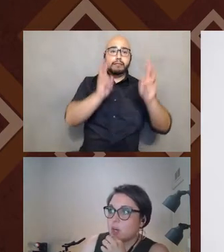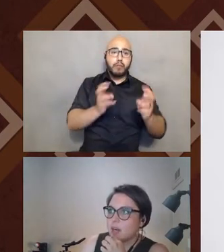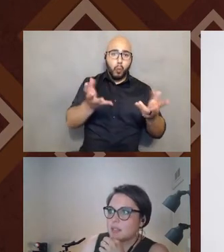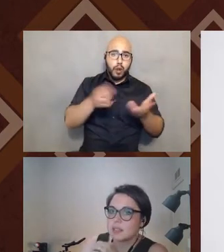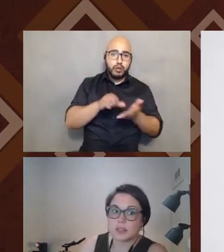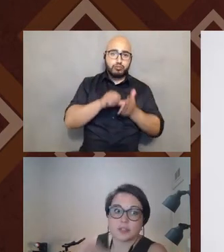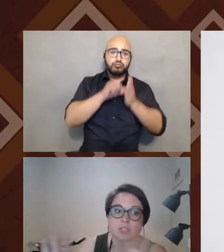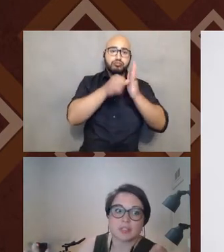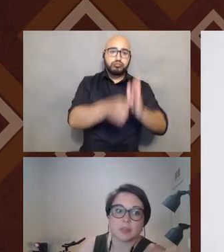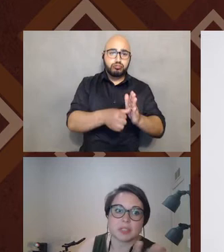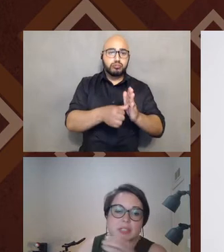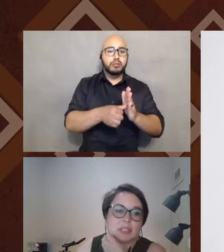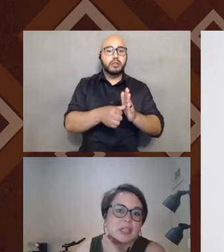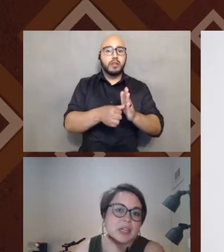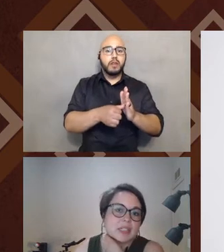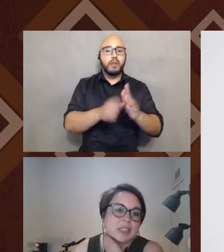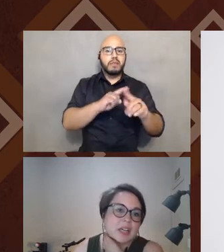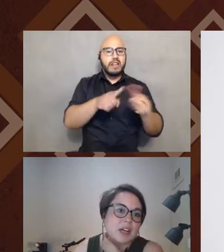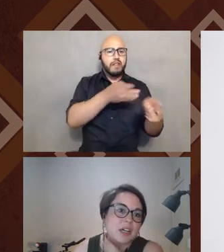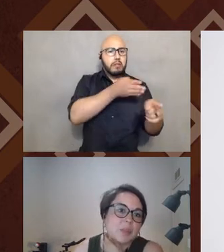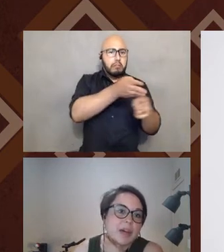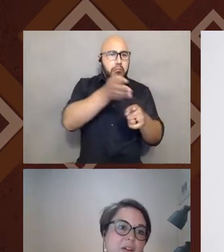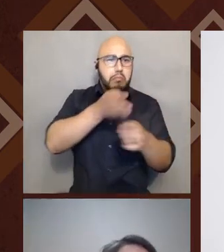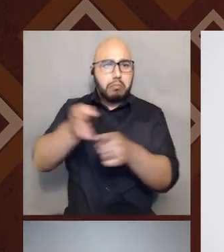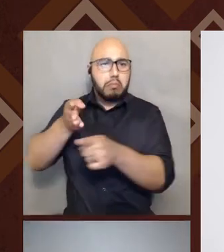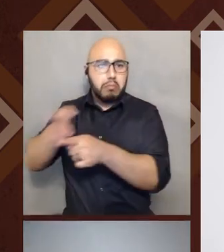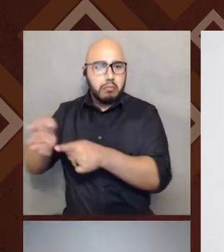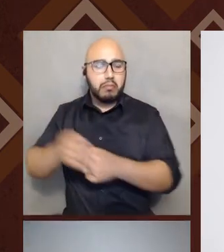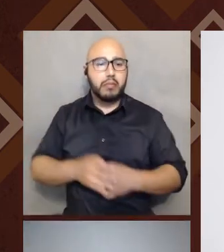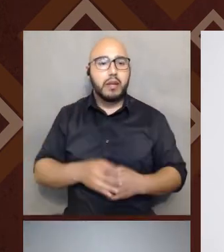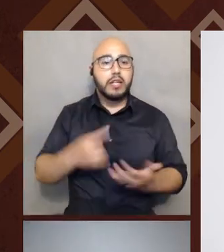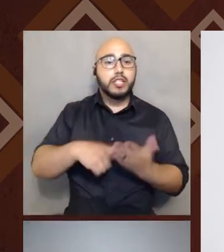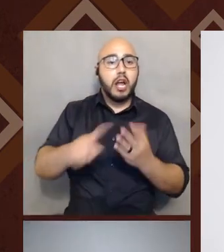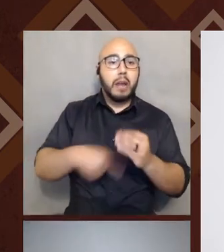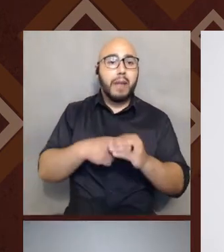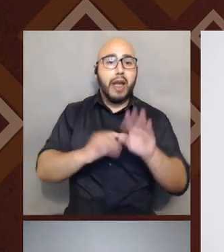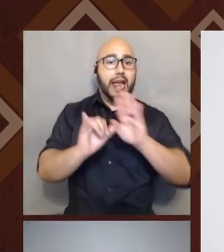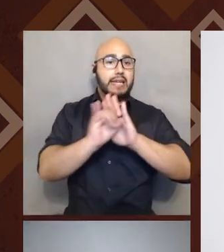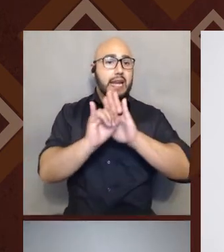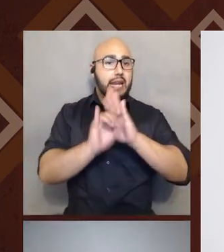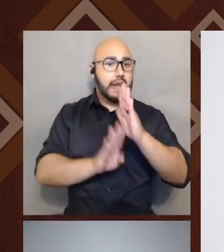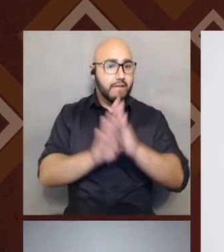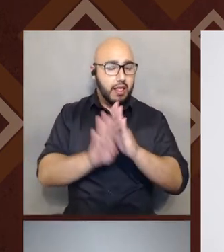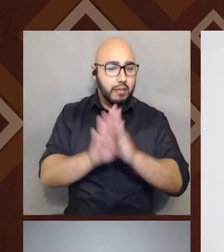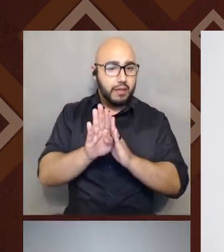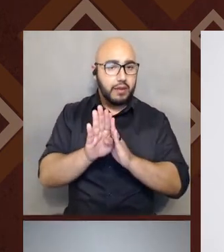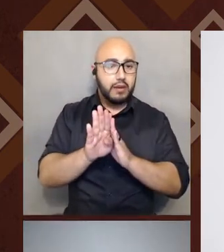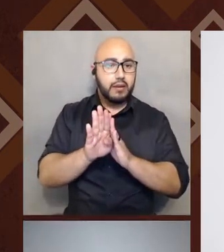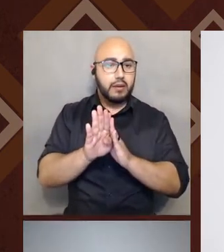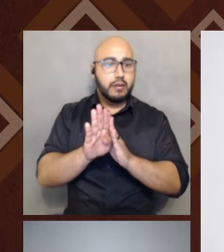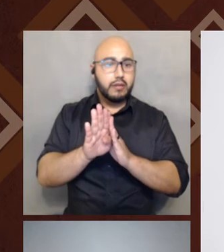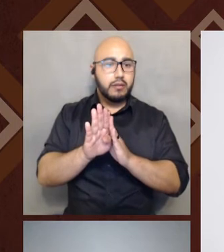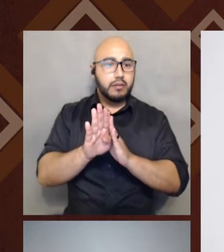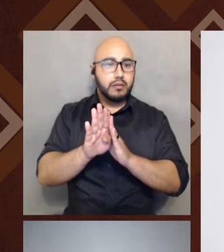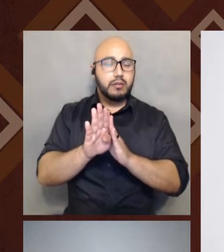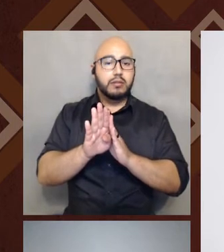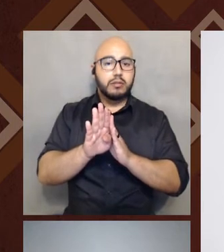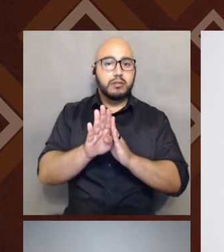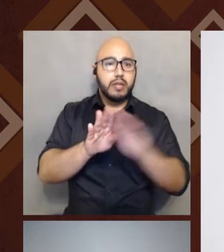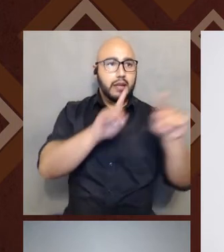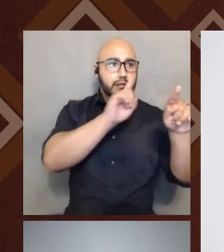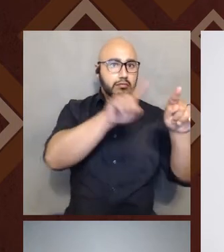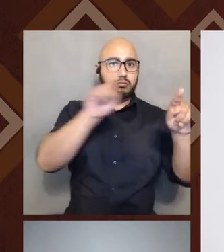um, across different disciplines that talk about identity development, um, um, have really saw some